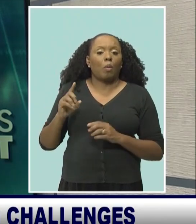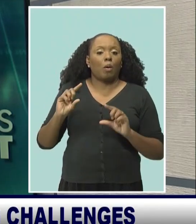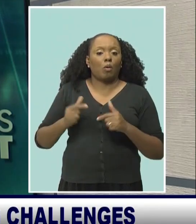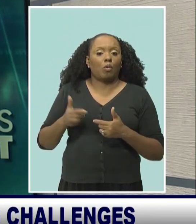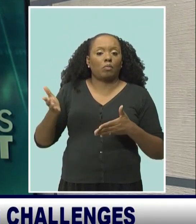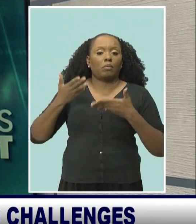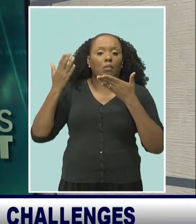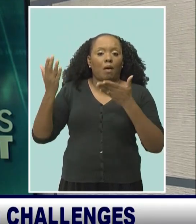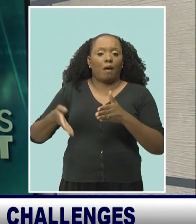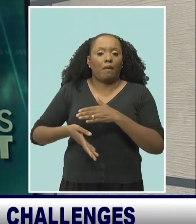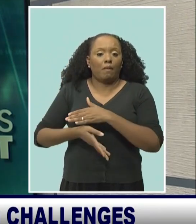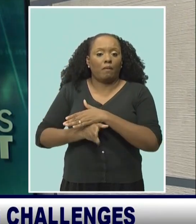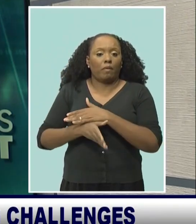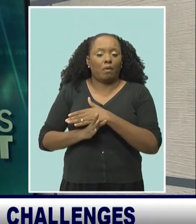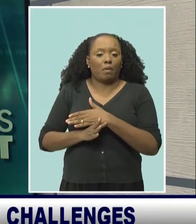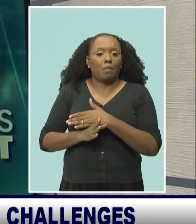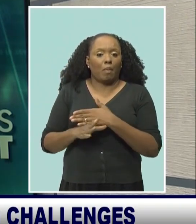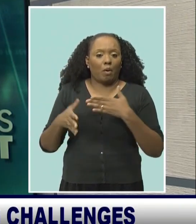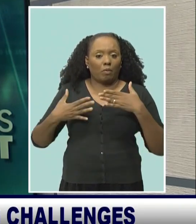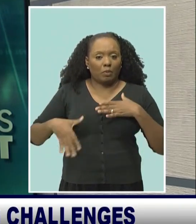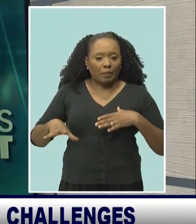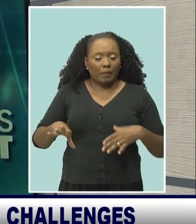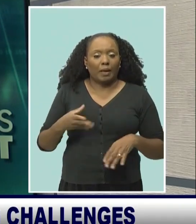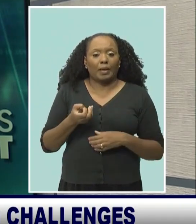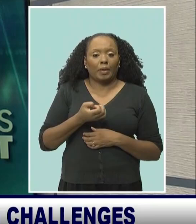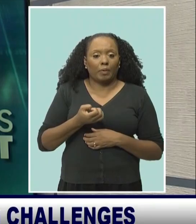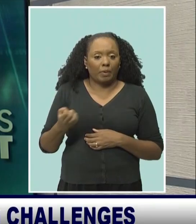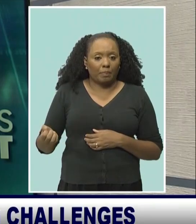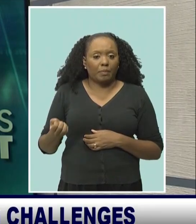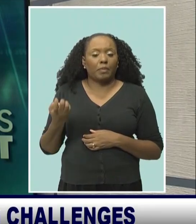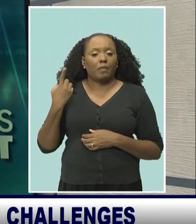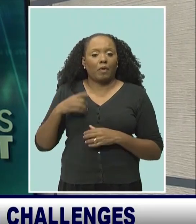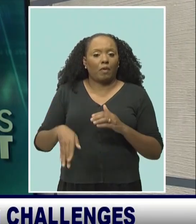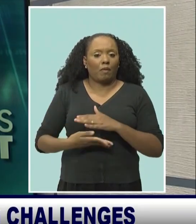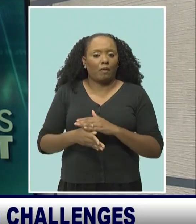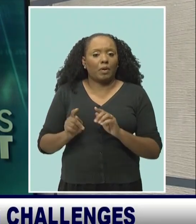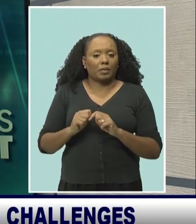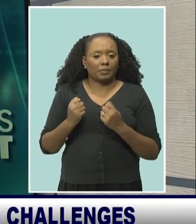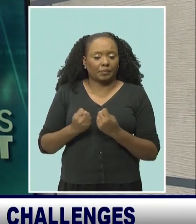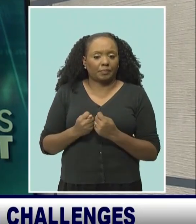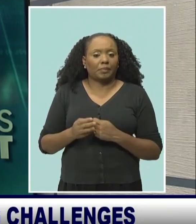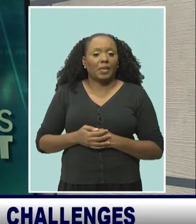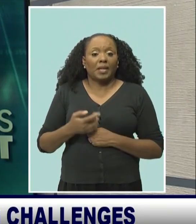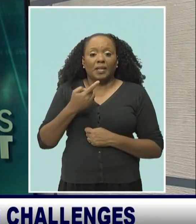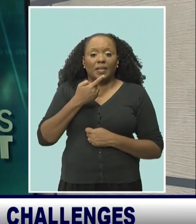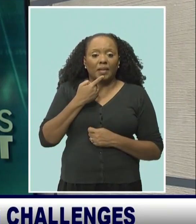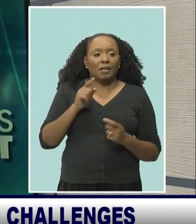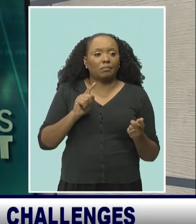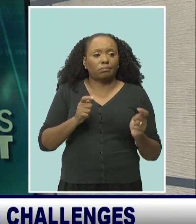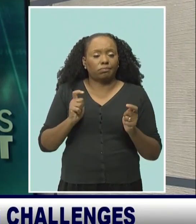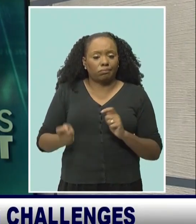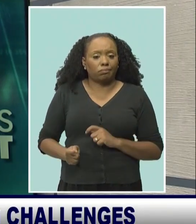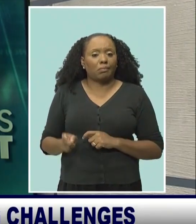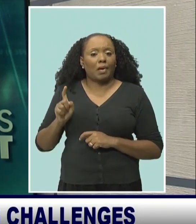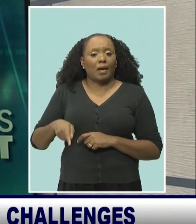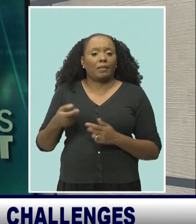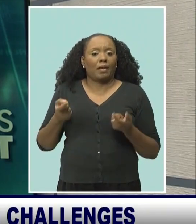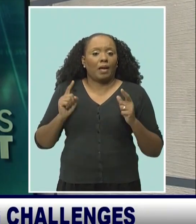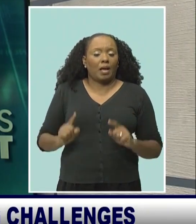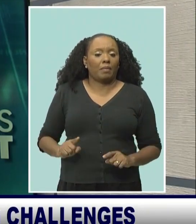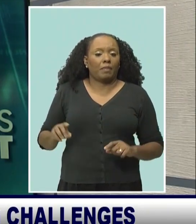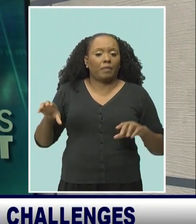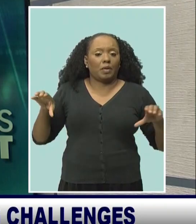the Watton Football Club. The minister, who is also the Member of Parliament for Christchurch East Central, says adjustments have to be made to doing